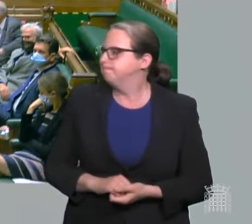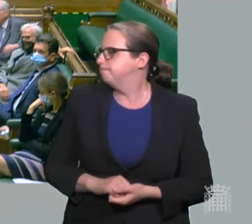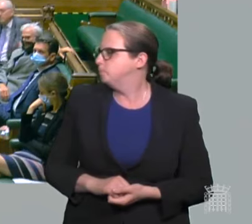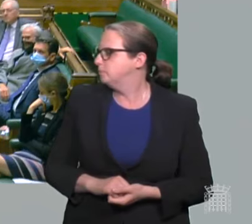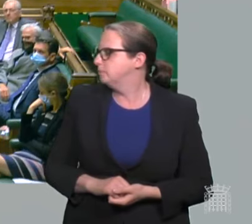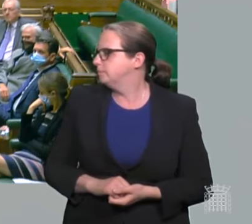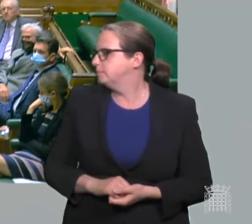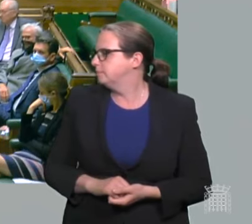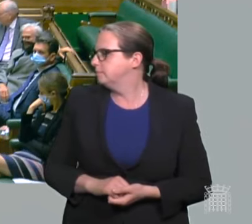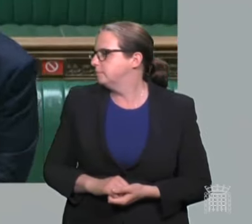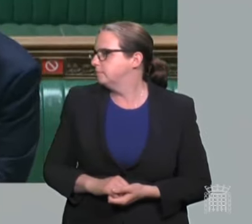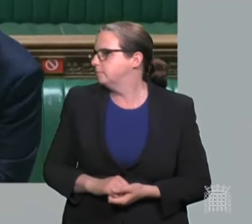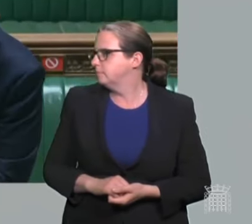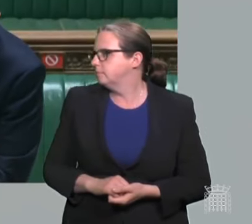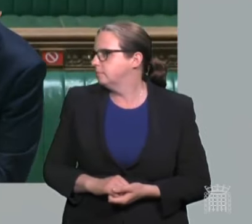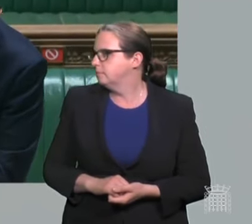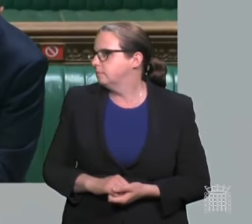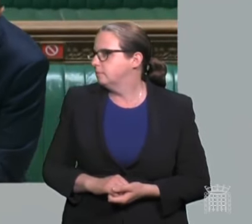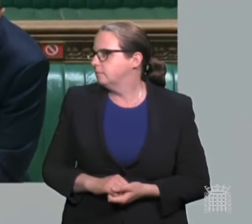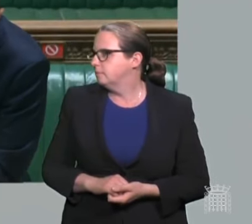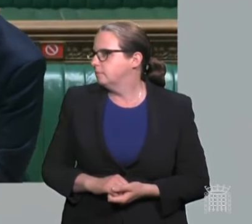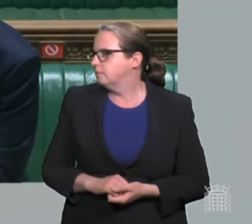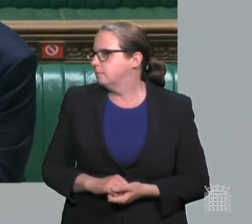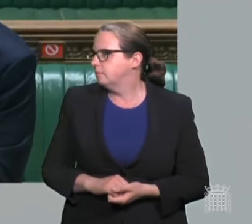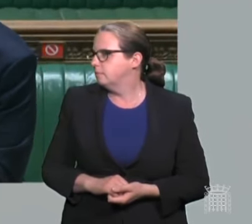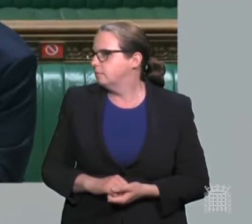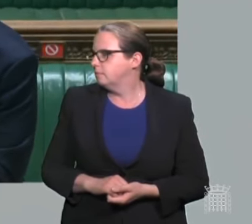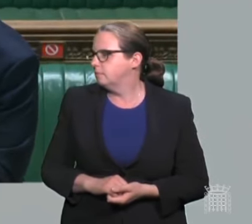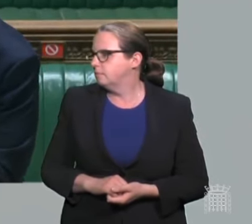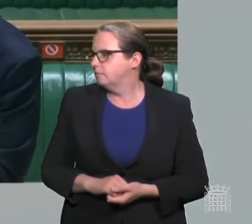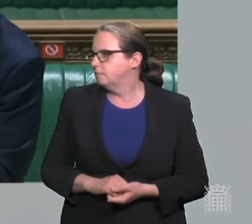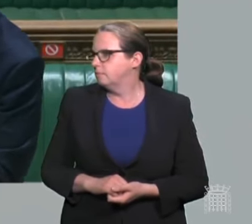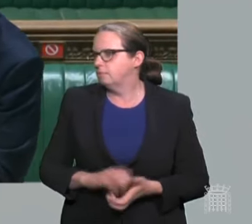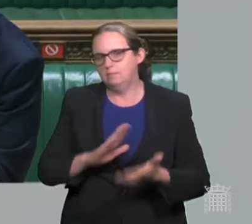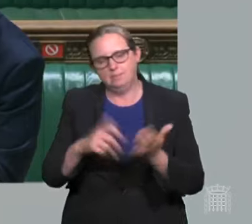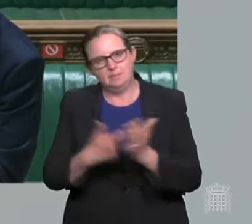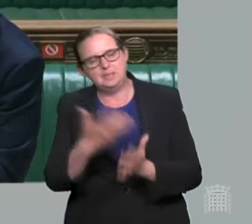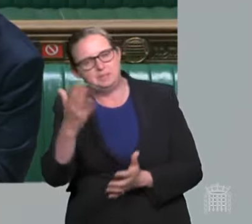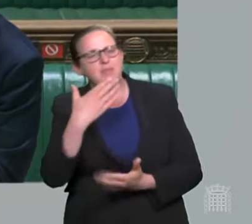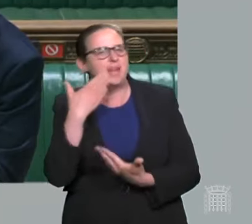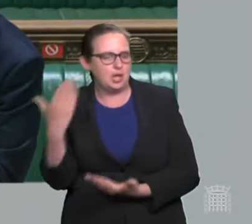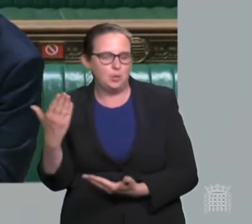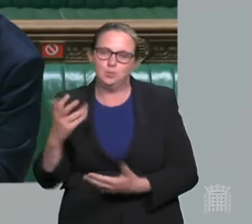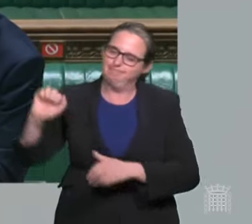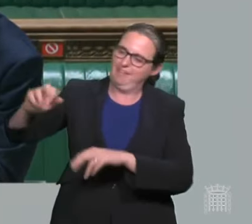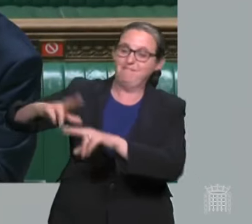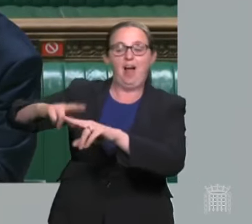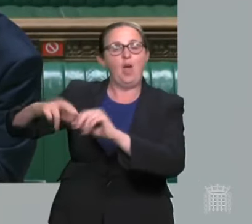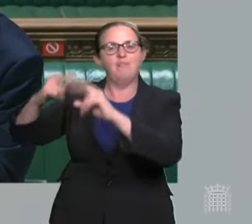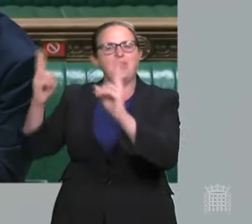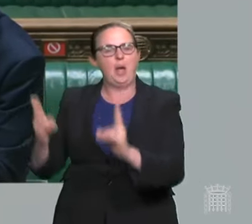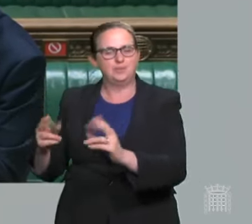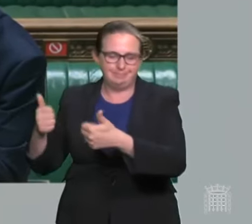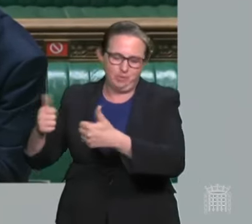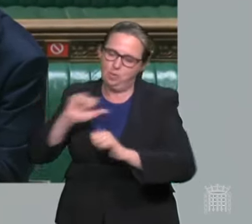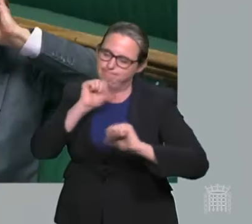Mr. Speaker, can I thank the Father of the House for his kind comments and he may have heard me say earlier that the Education Secretary will